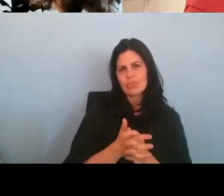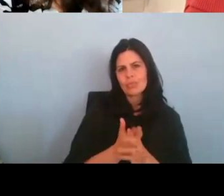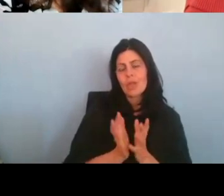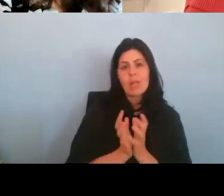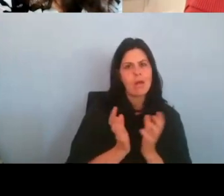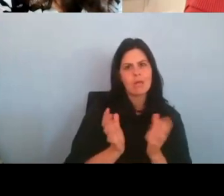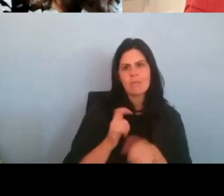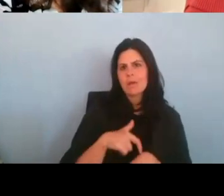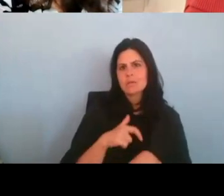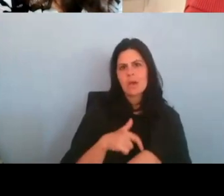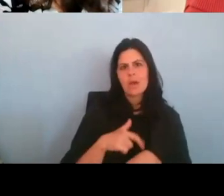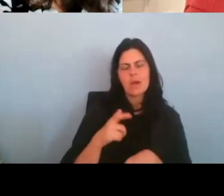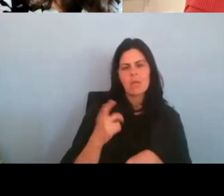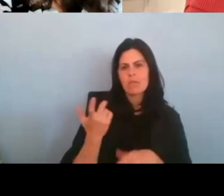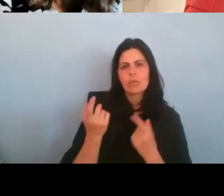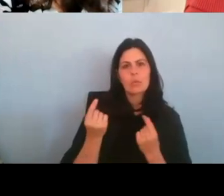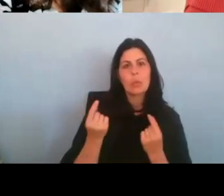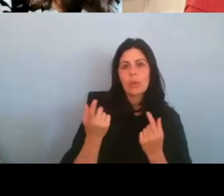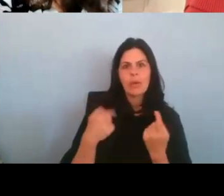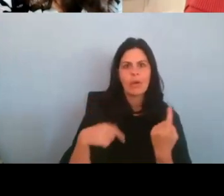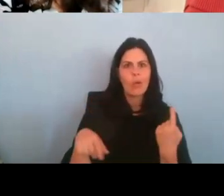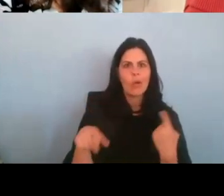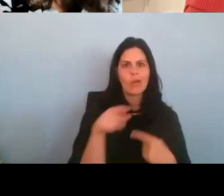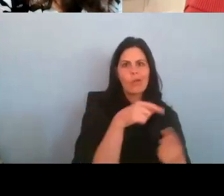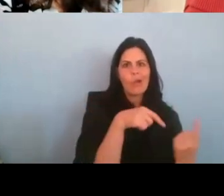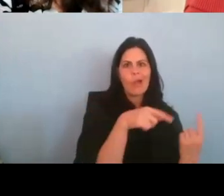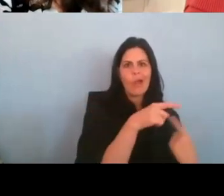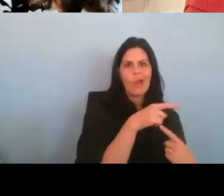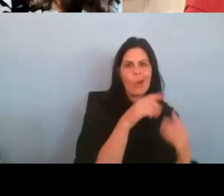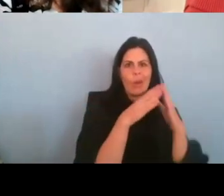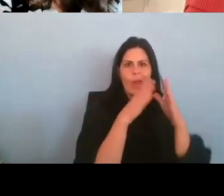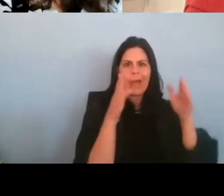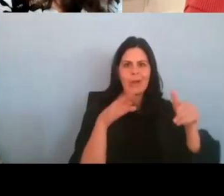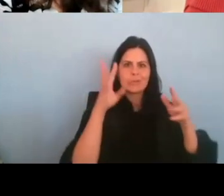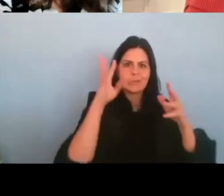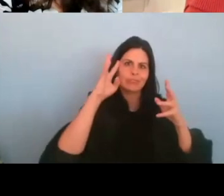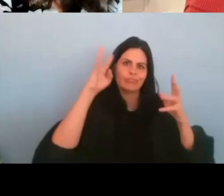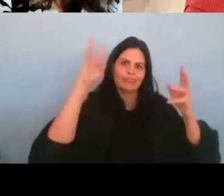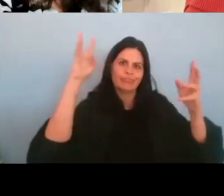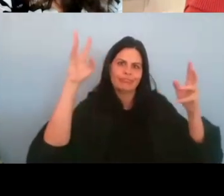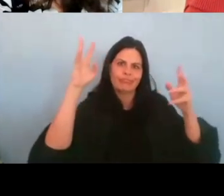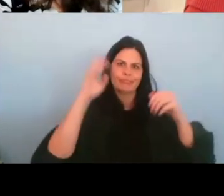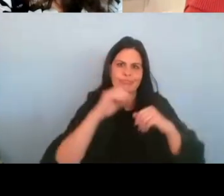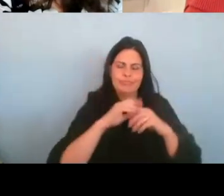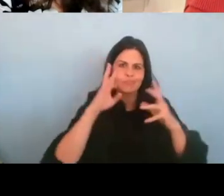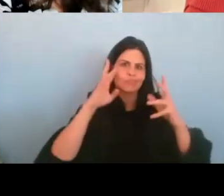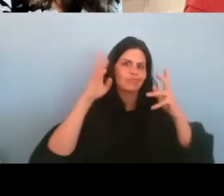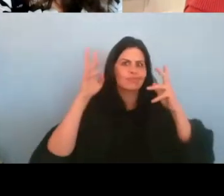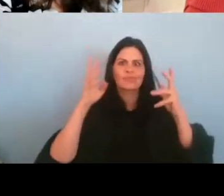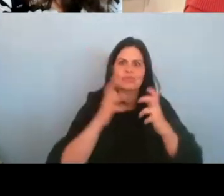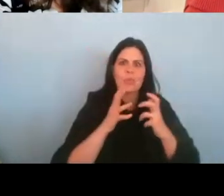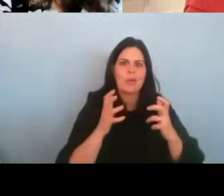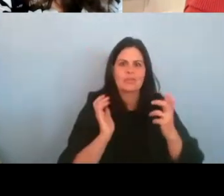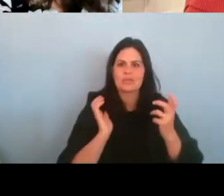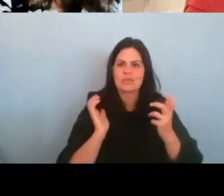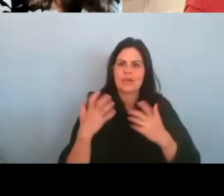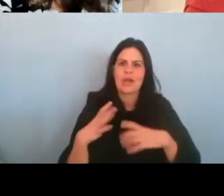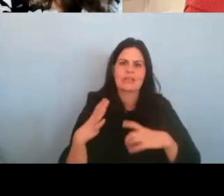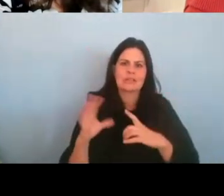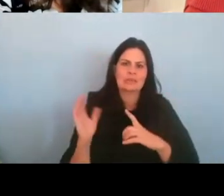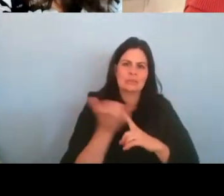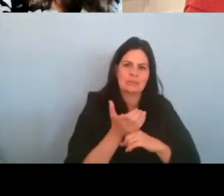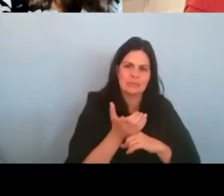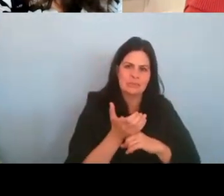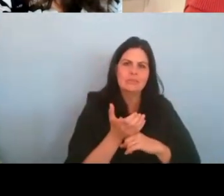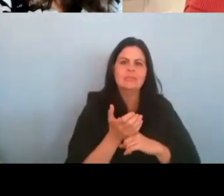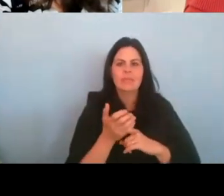going around the house and pretending and, and stuff like so much so that sometimes I would just put on costumes. Like there was like a